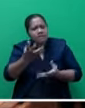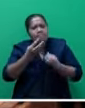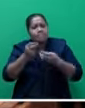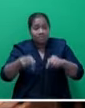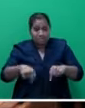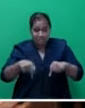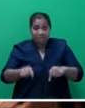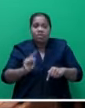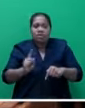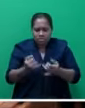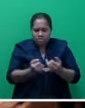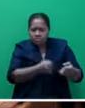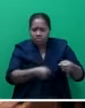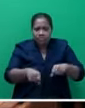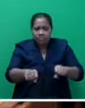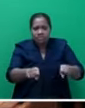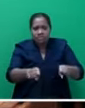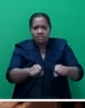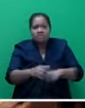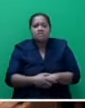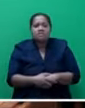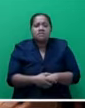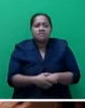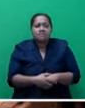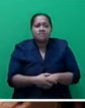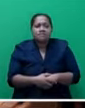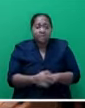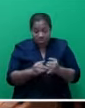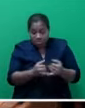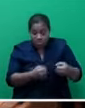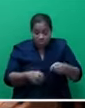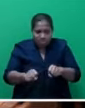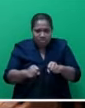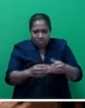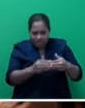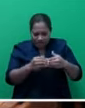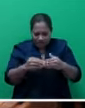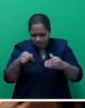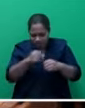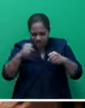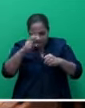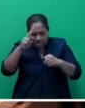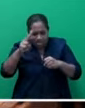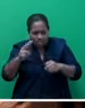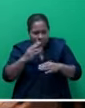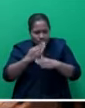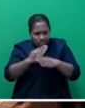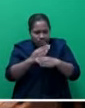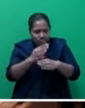the strategy drives our national efforts given the cross-cutting nature of this issue.